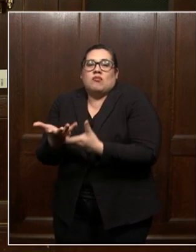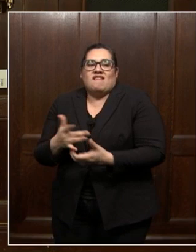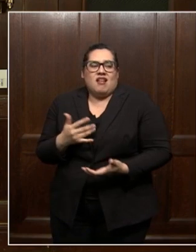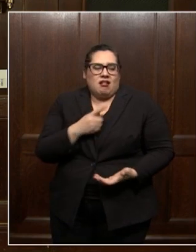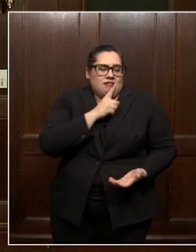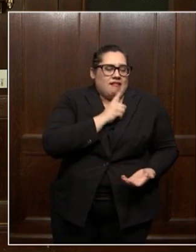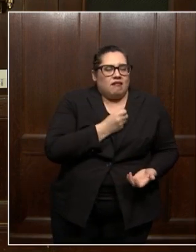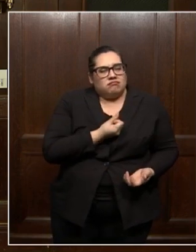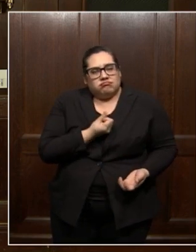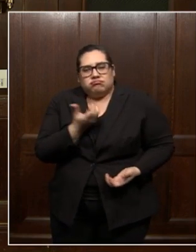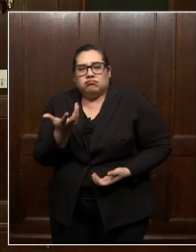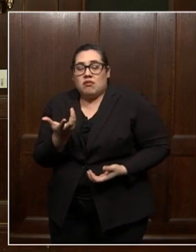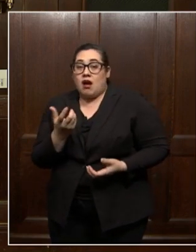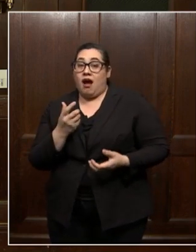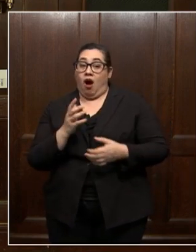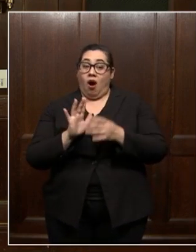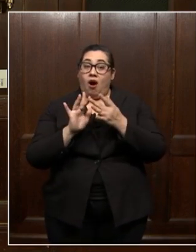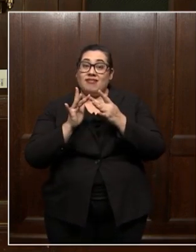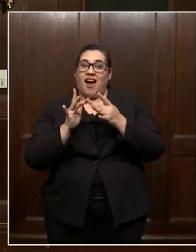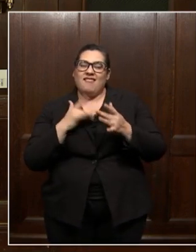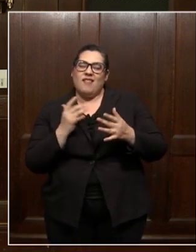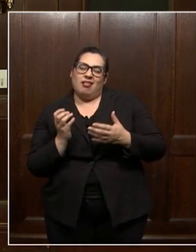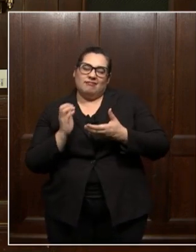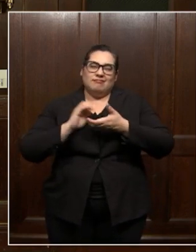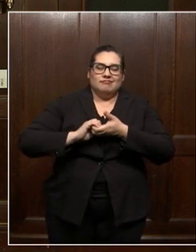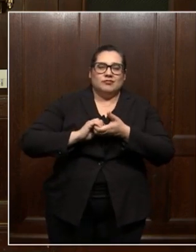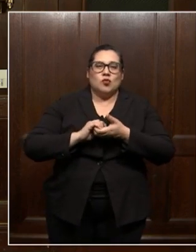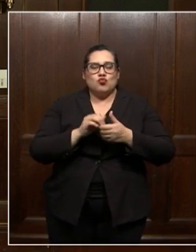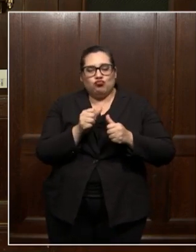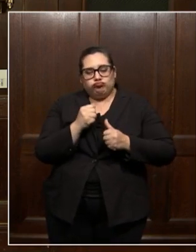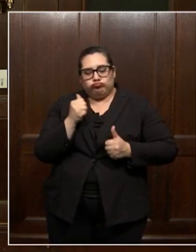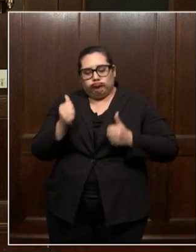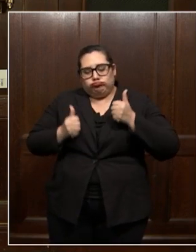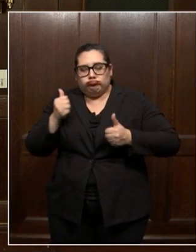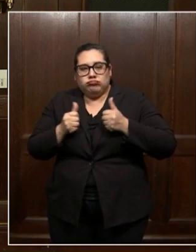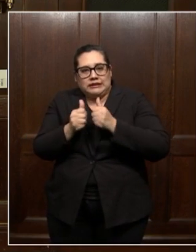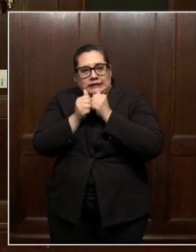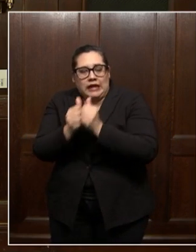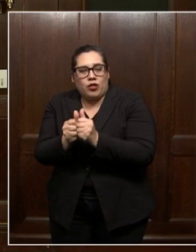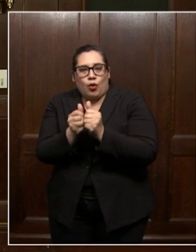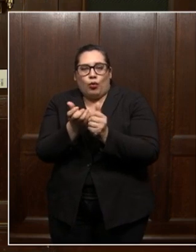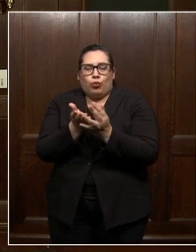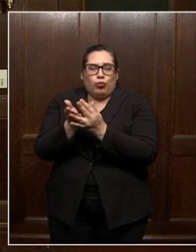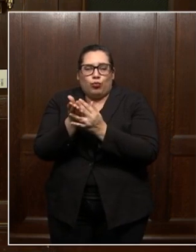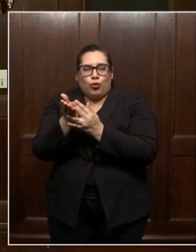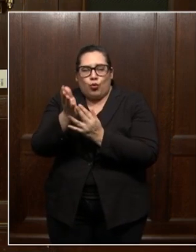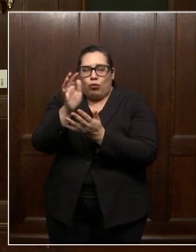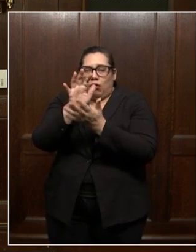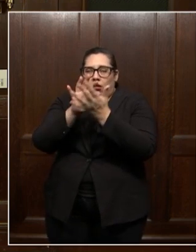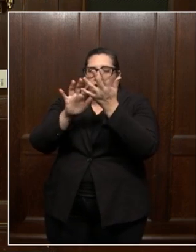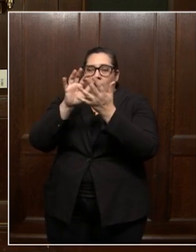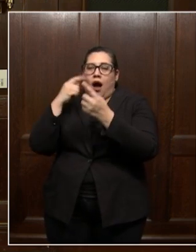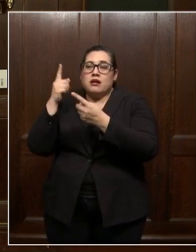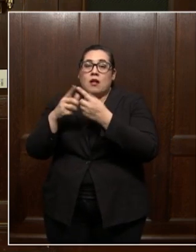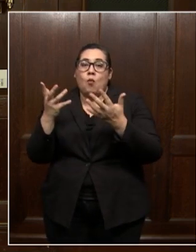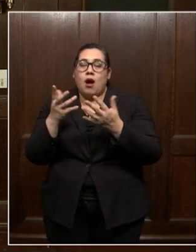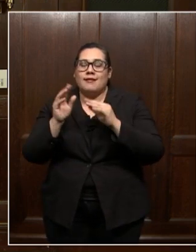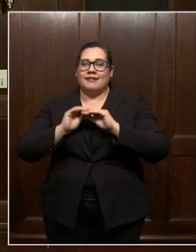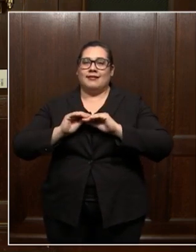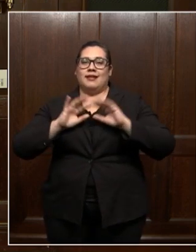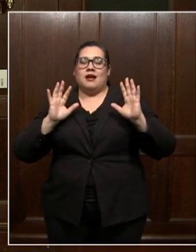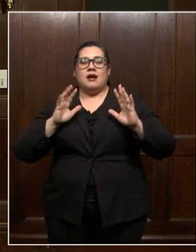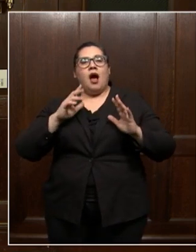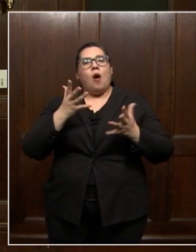when we join hands virtually to march forward through these foggy days until it is clearer ahead. So breathe.